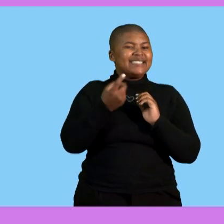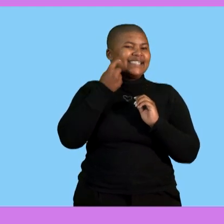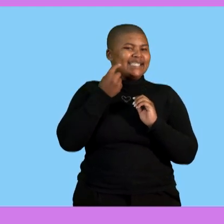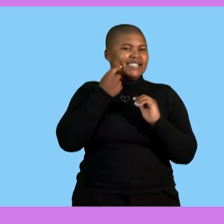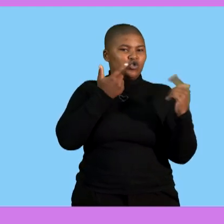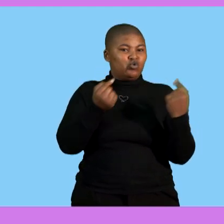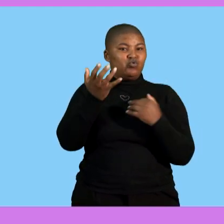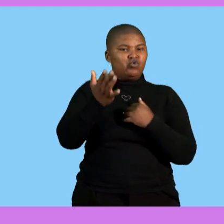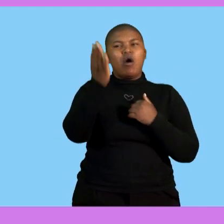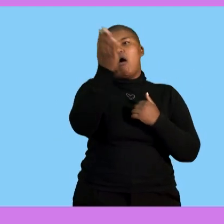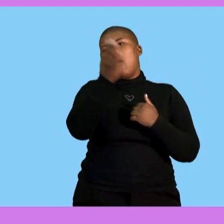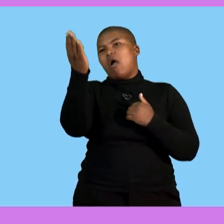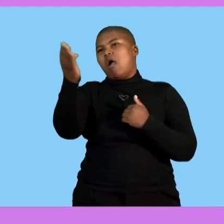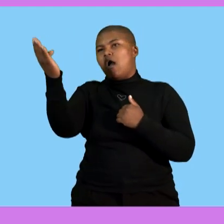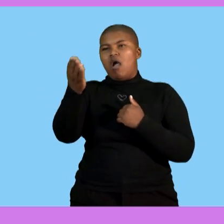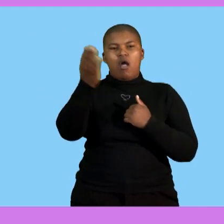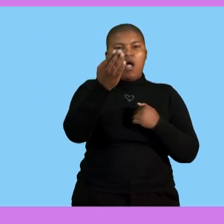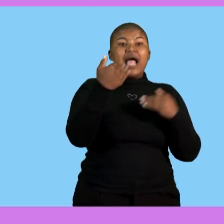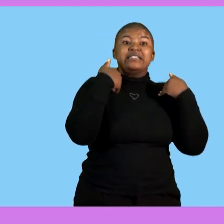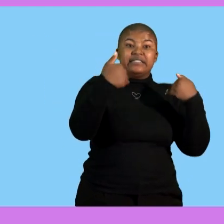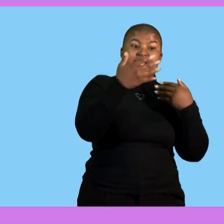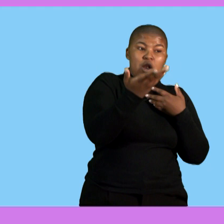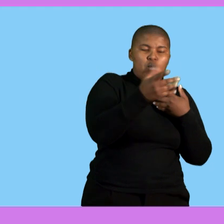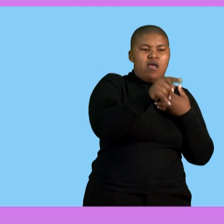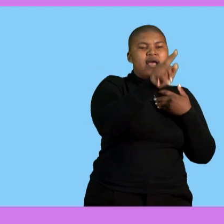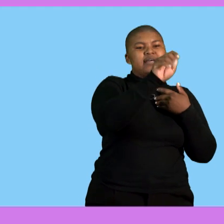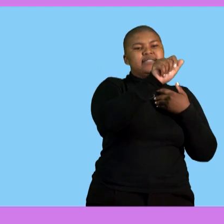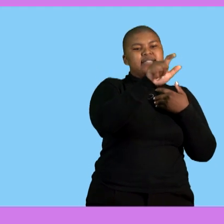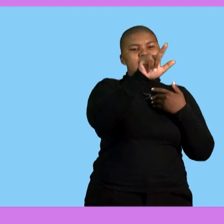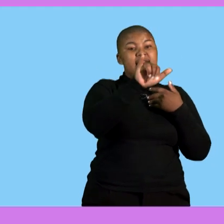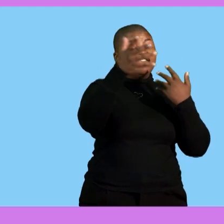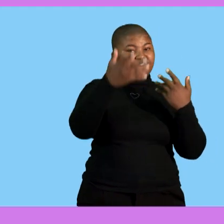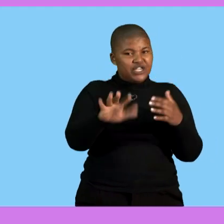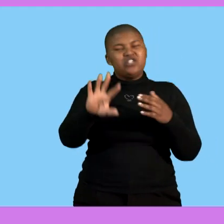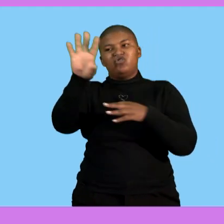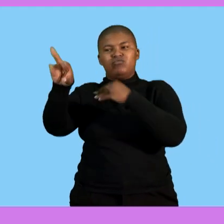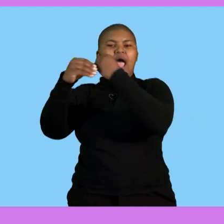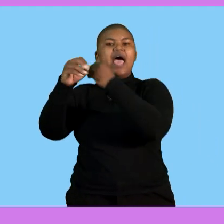scratch them out and start with the tally. Then come with your frequency.